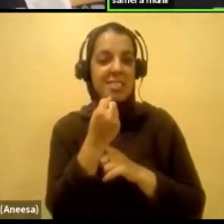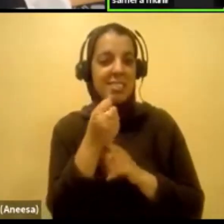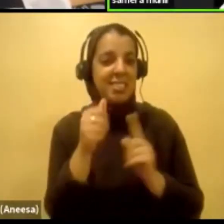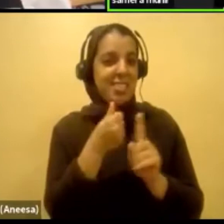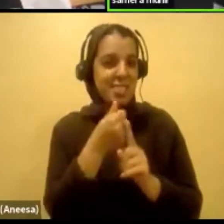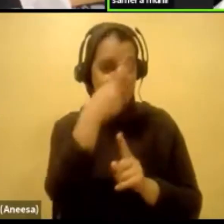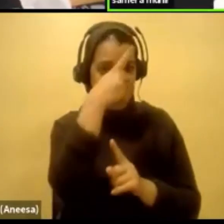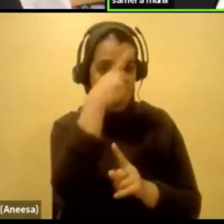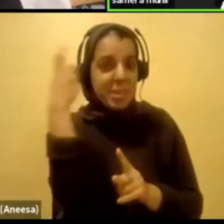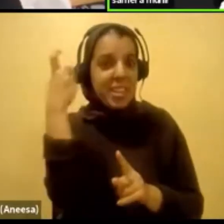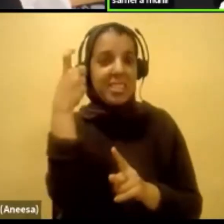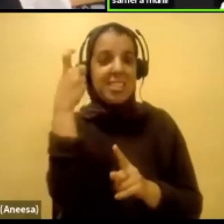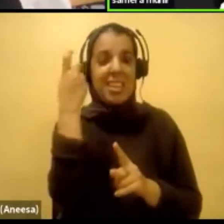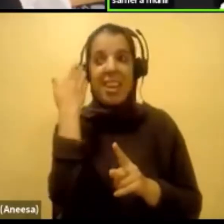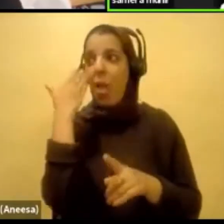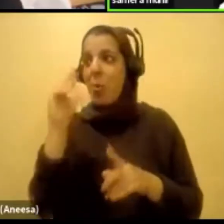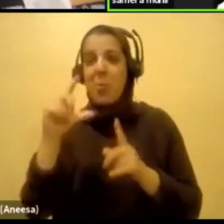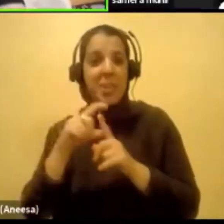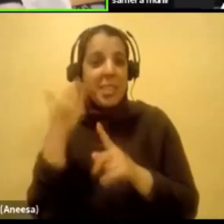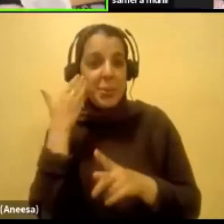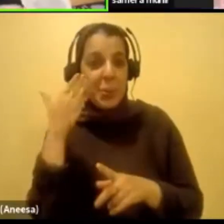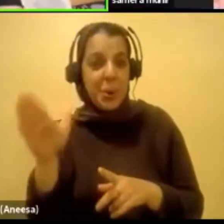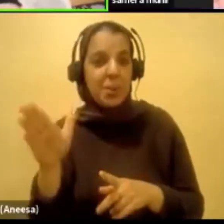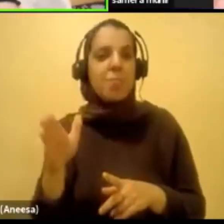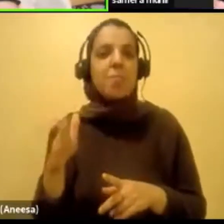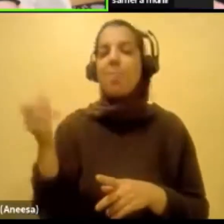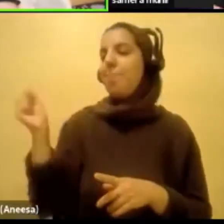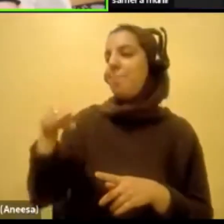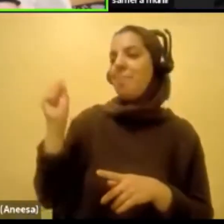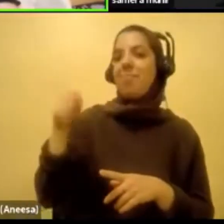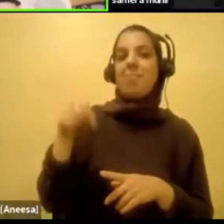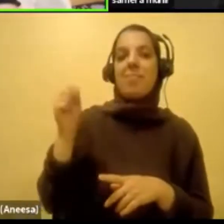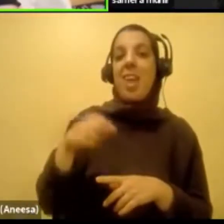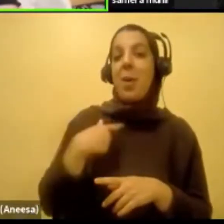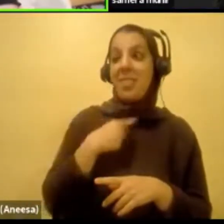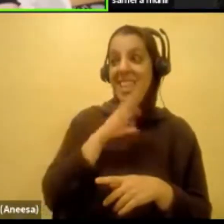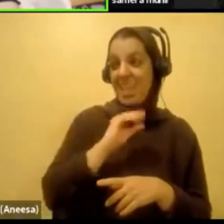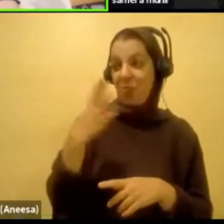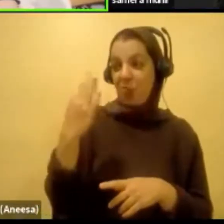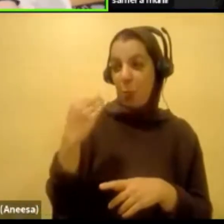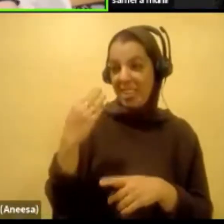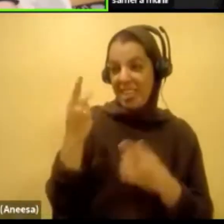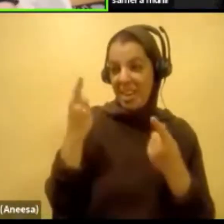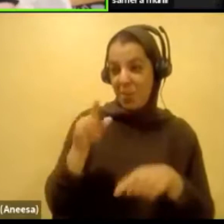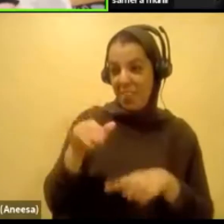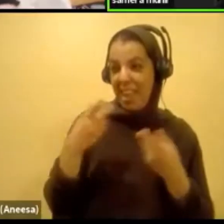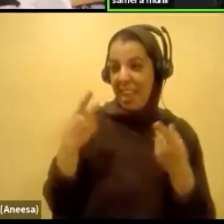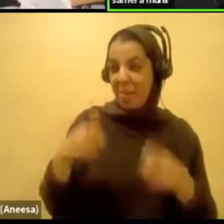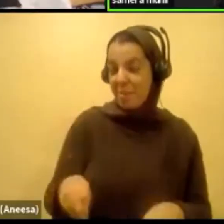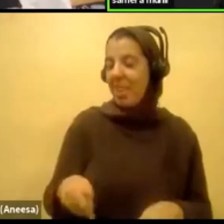traumatizing. I don't know other word. And I think 14 when all that happened, and that's really scary.